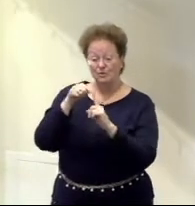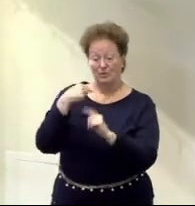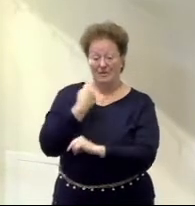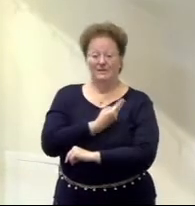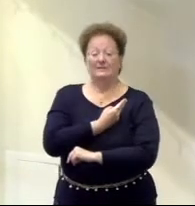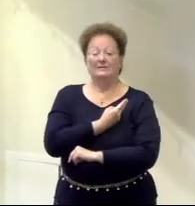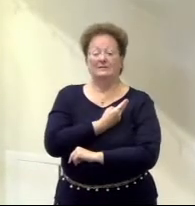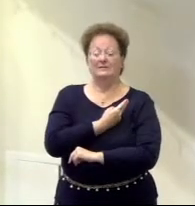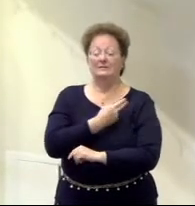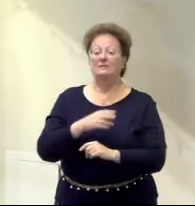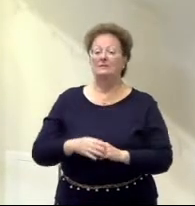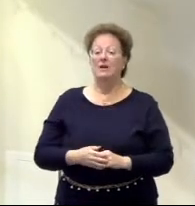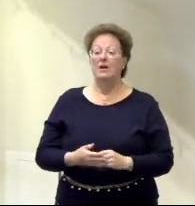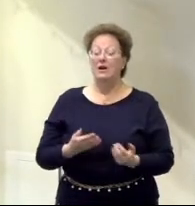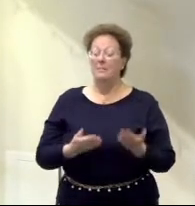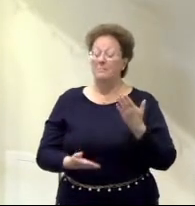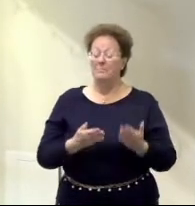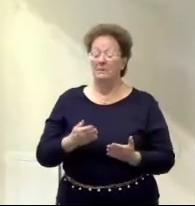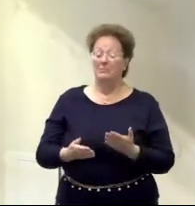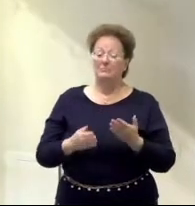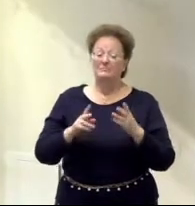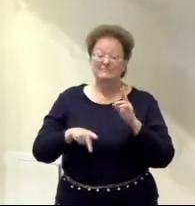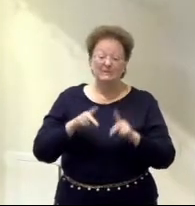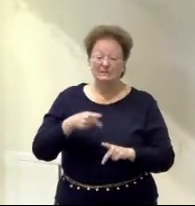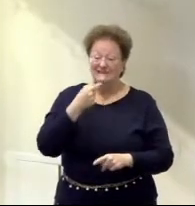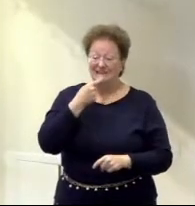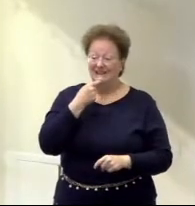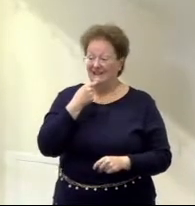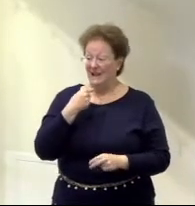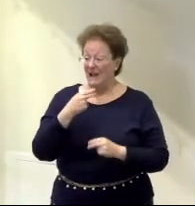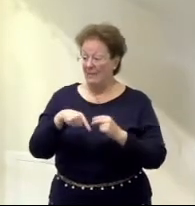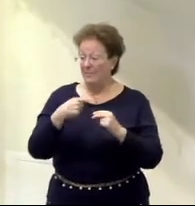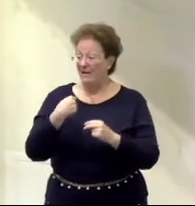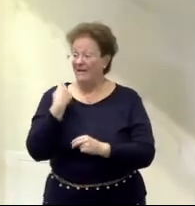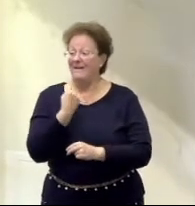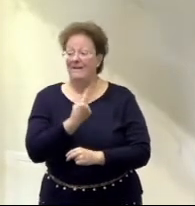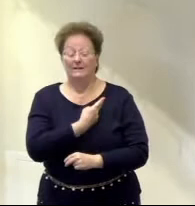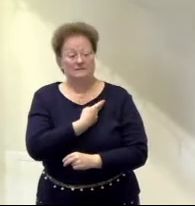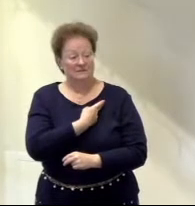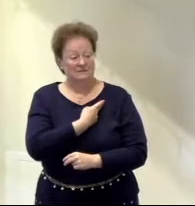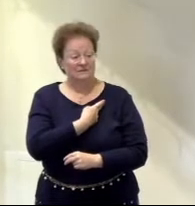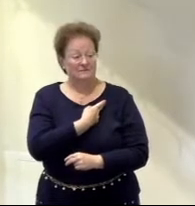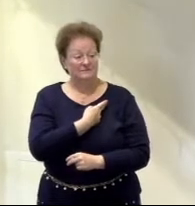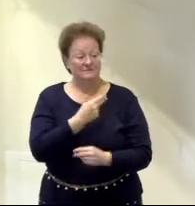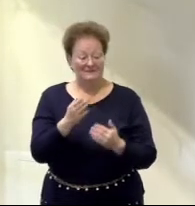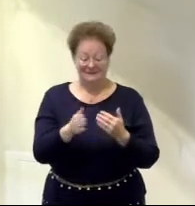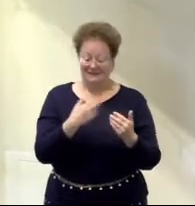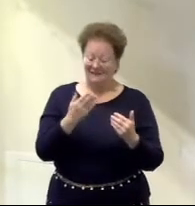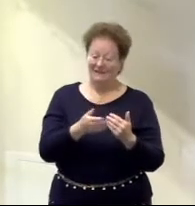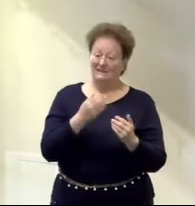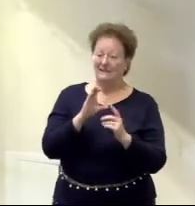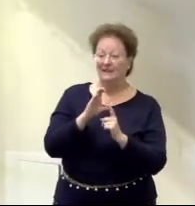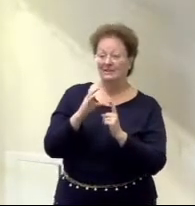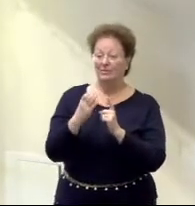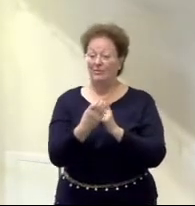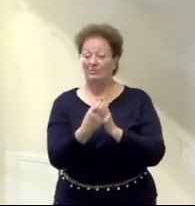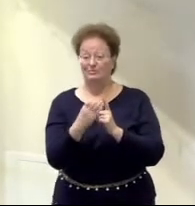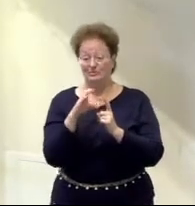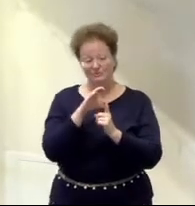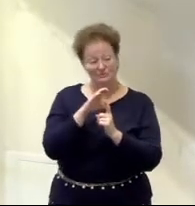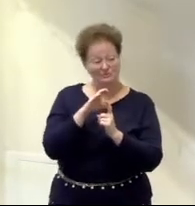or what others say of us. Have you ever noticed how easy it is for our culture and our circumstances